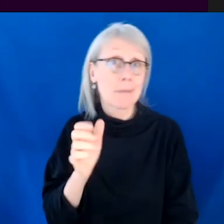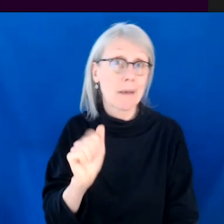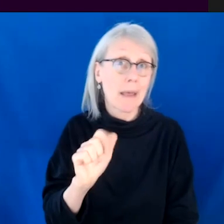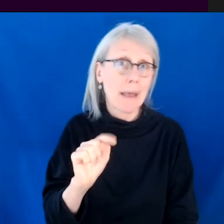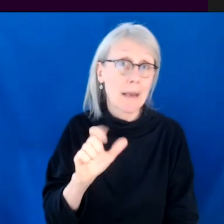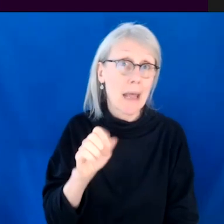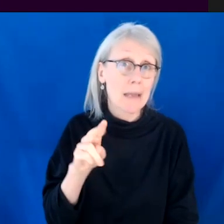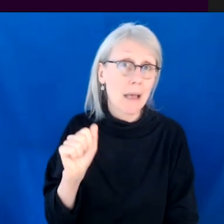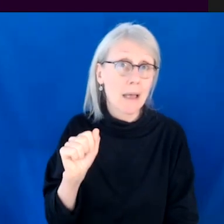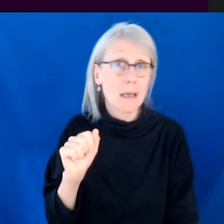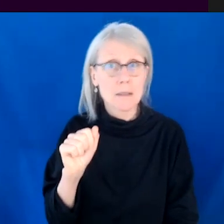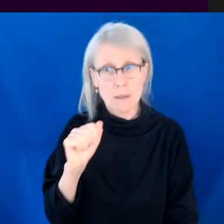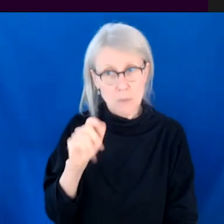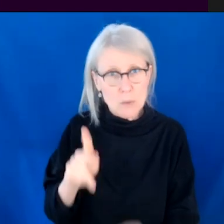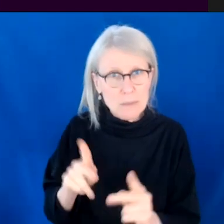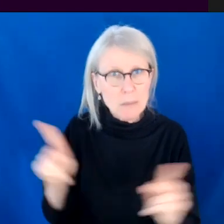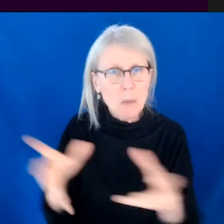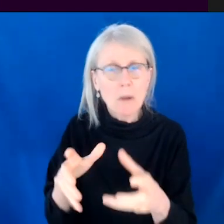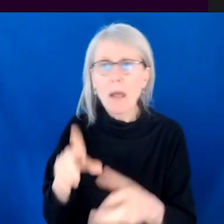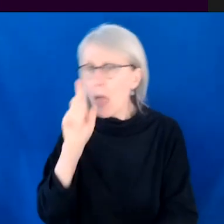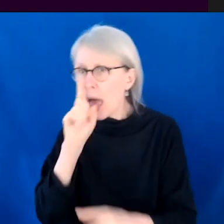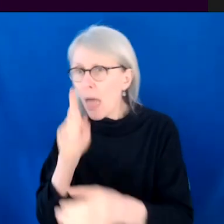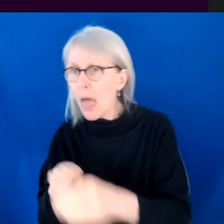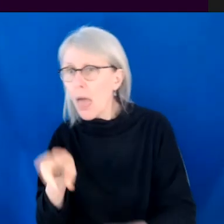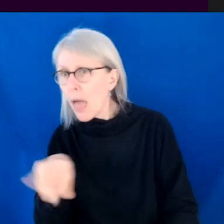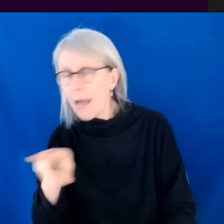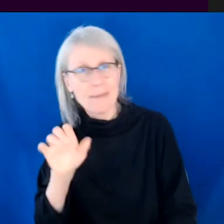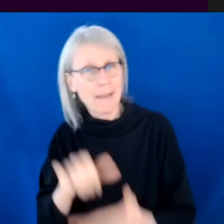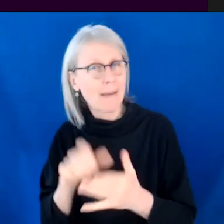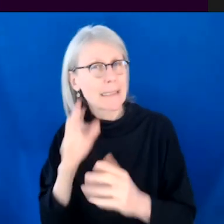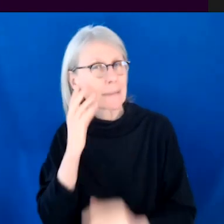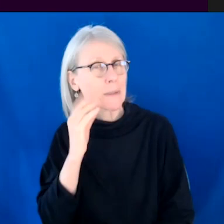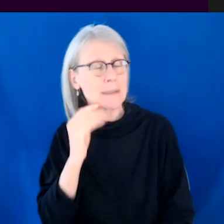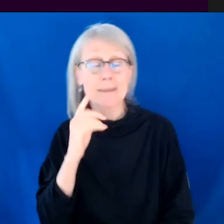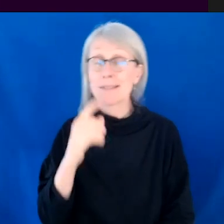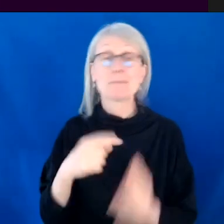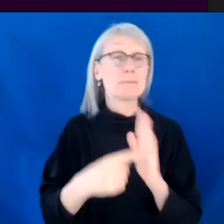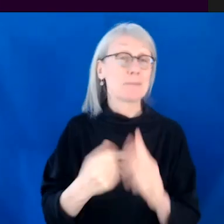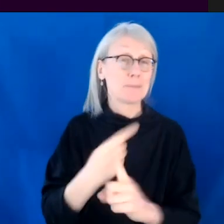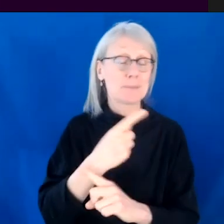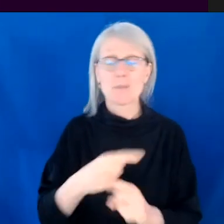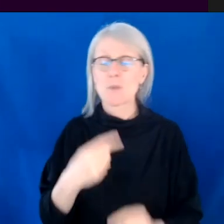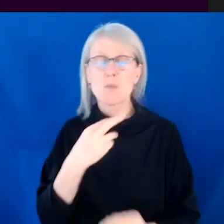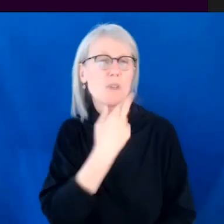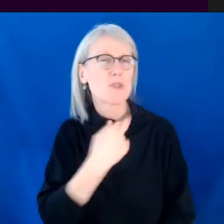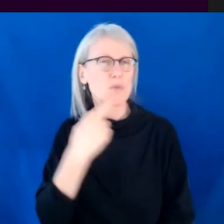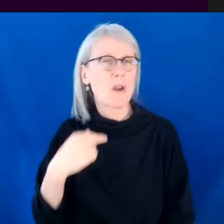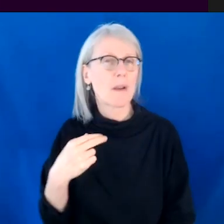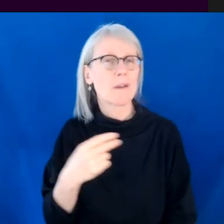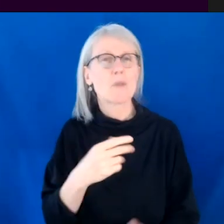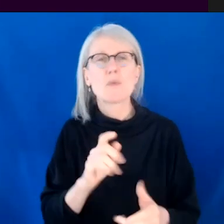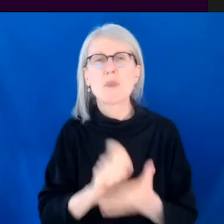this place and with these people. And yet I remember going to this, uh, restaurant with another writer and there was a woman sitting